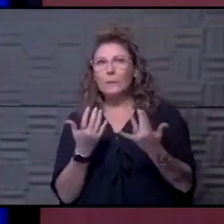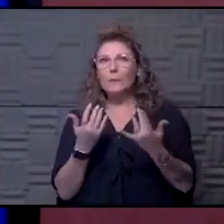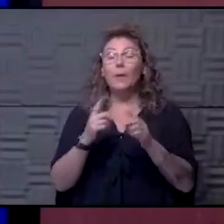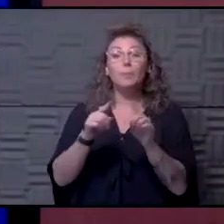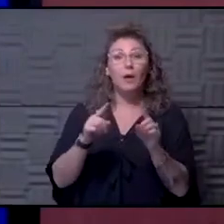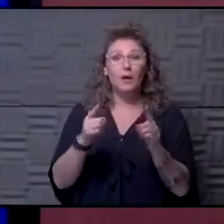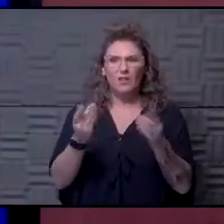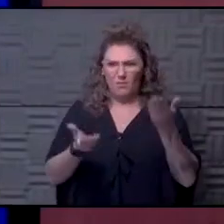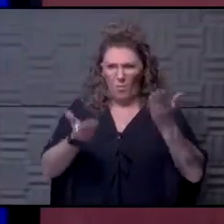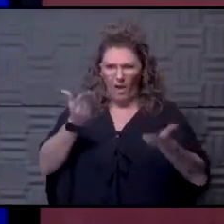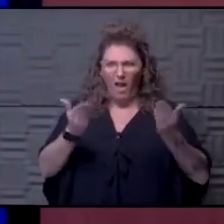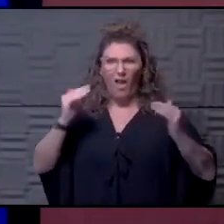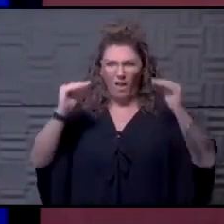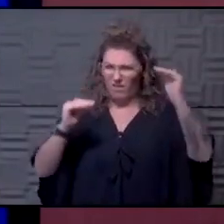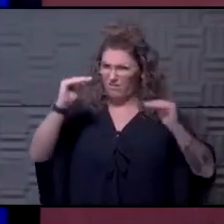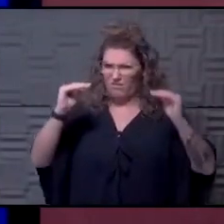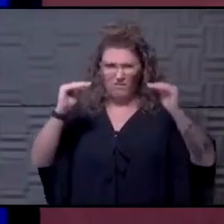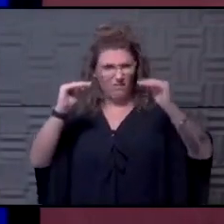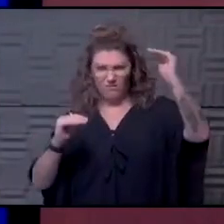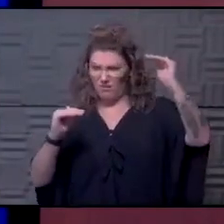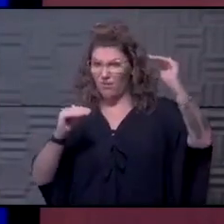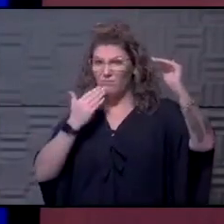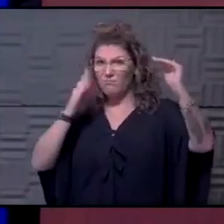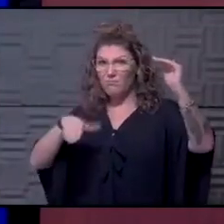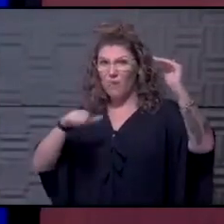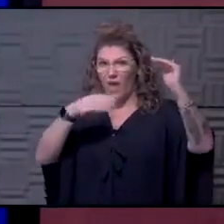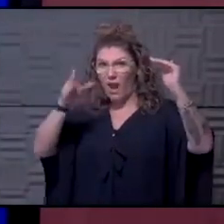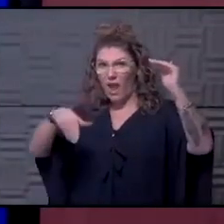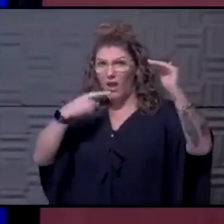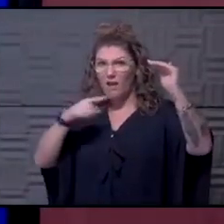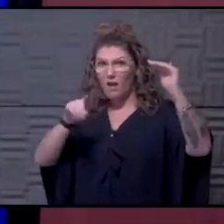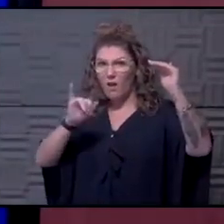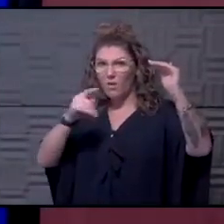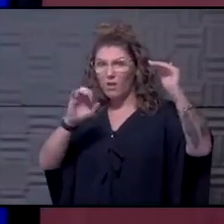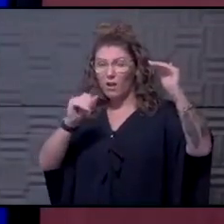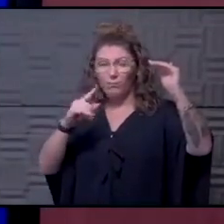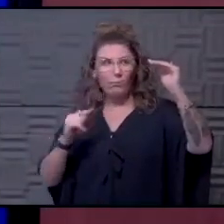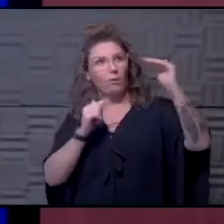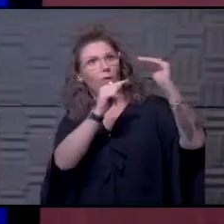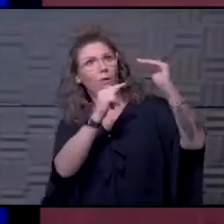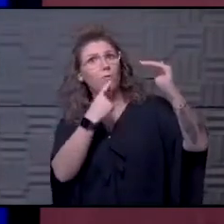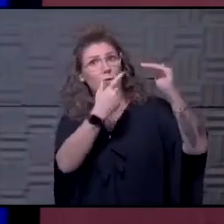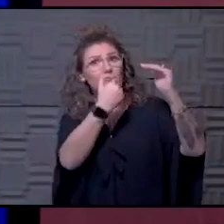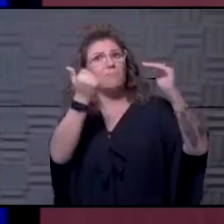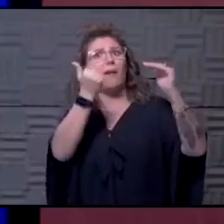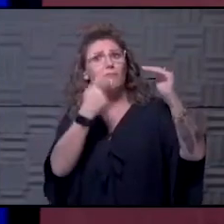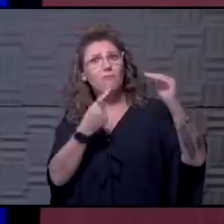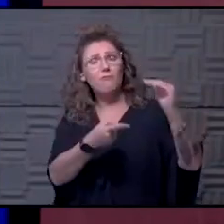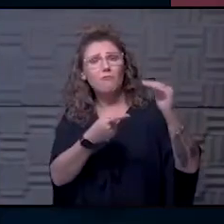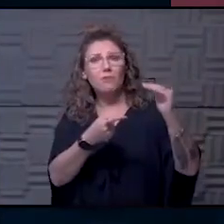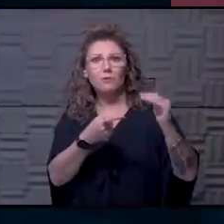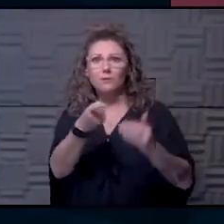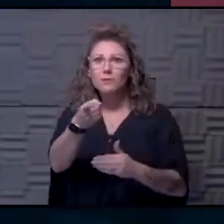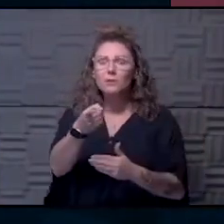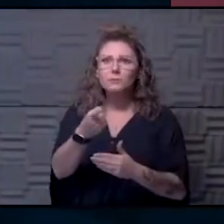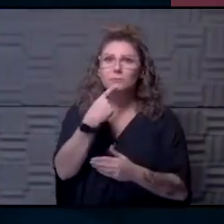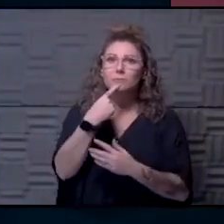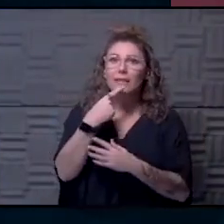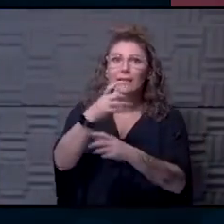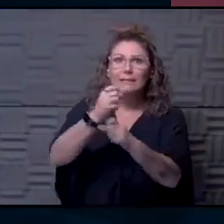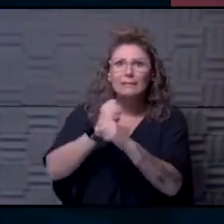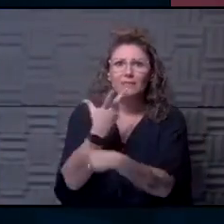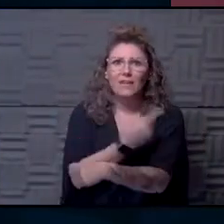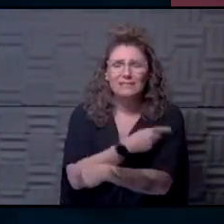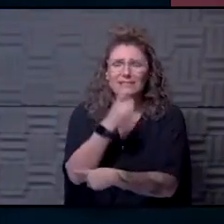the things here, here's all the bad outcomes. And Neil, I'm sure would tell you right now, go get a vaccine, um, against the worry about the